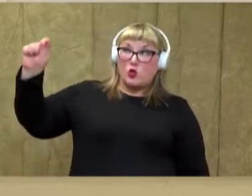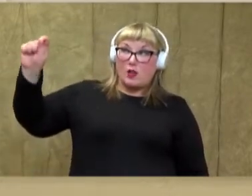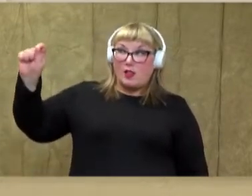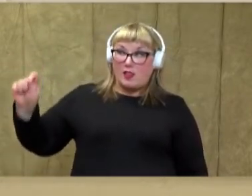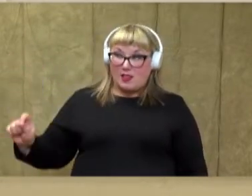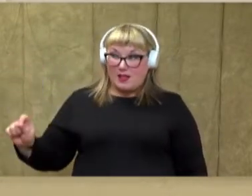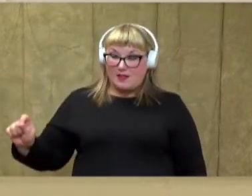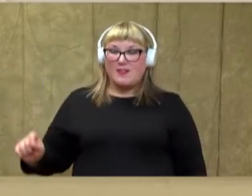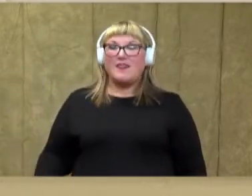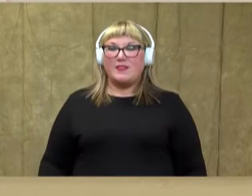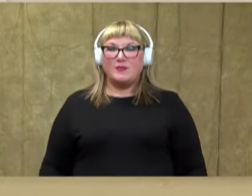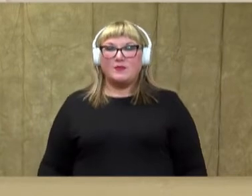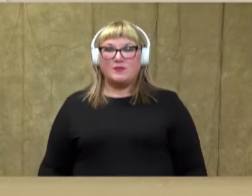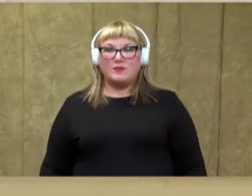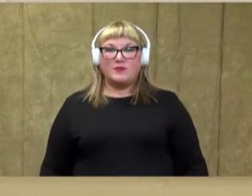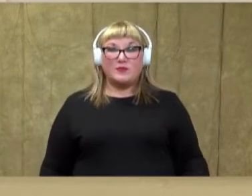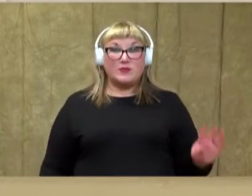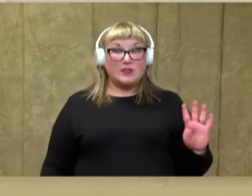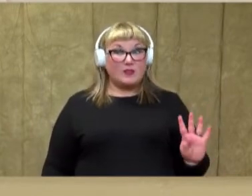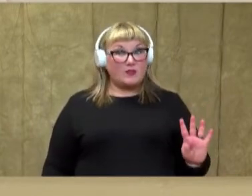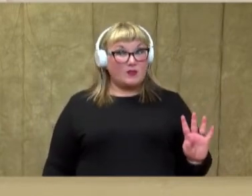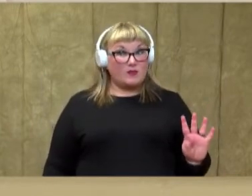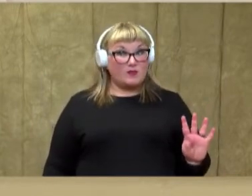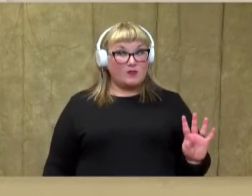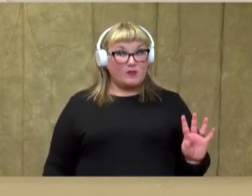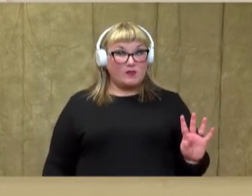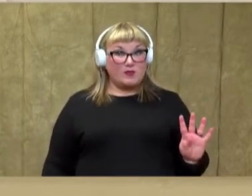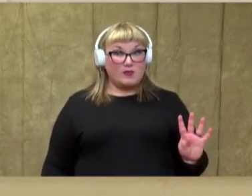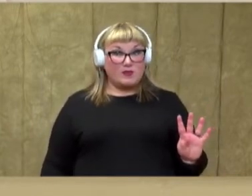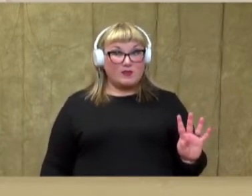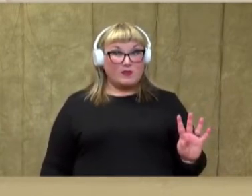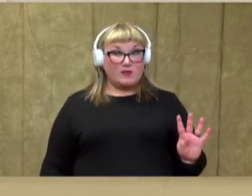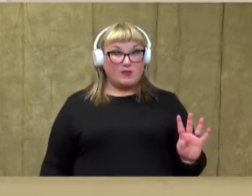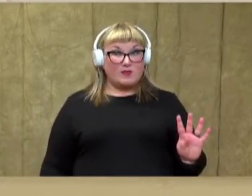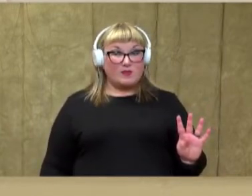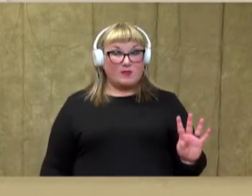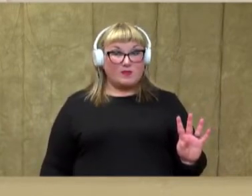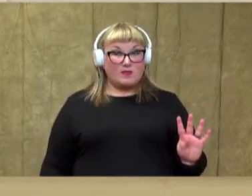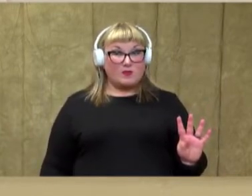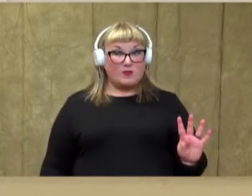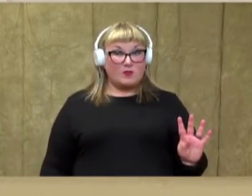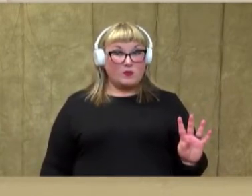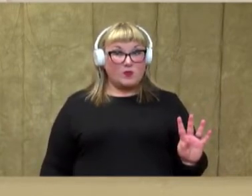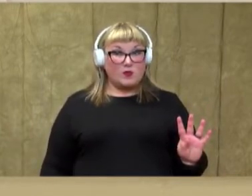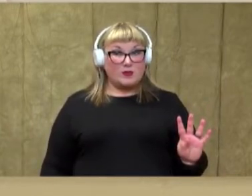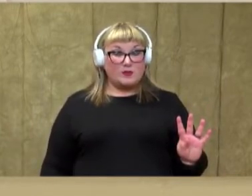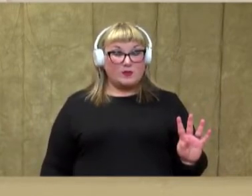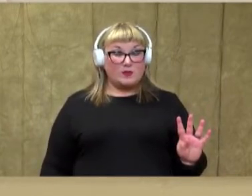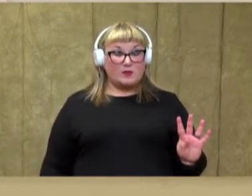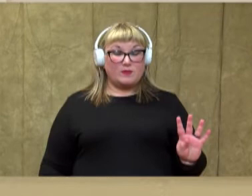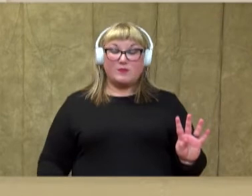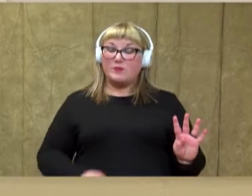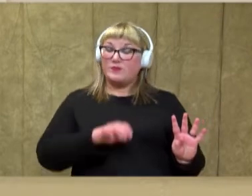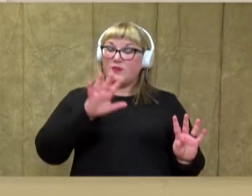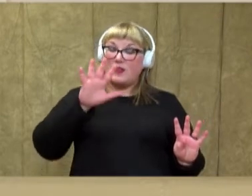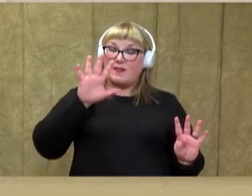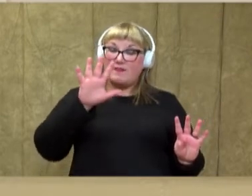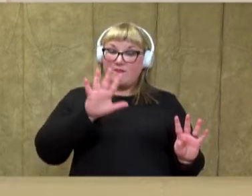That makes a 9. All right. We're counting on triangles from the number 4. 4,